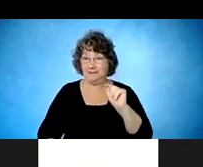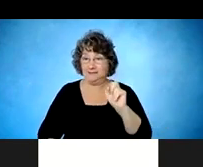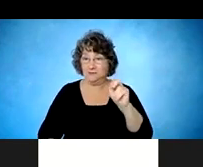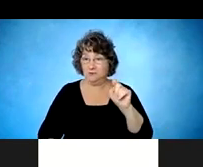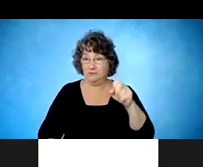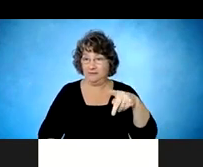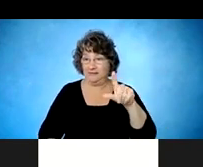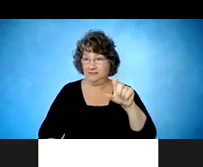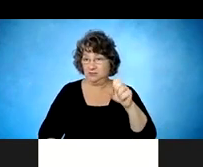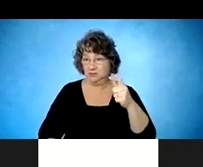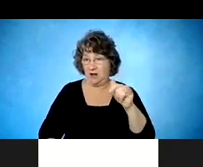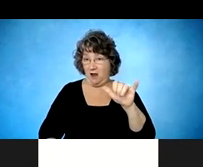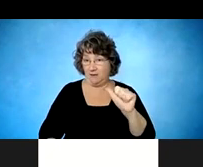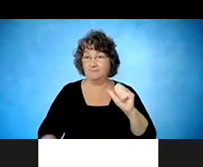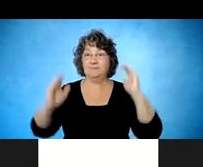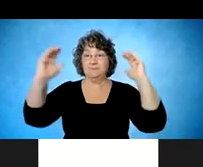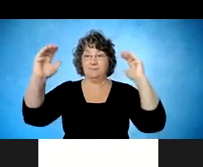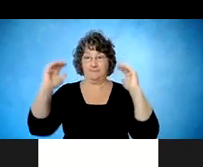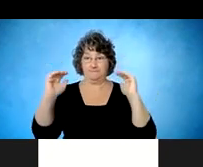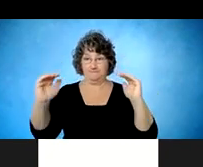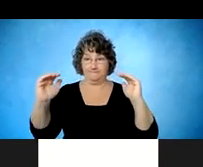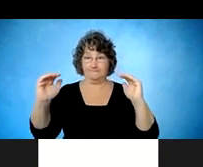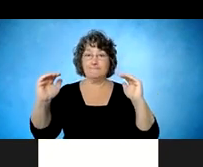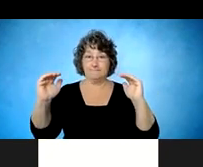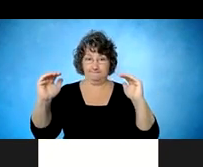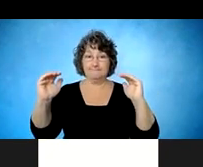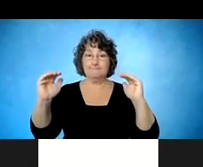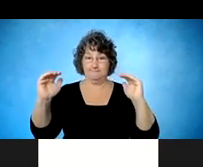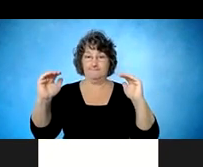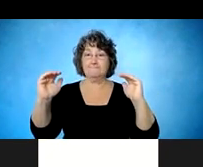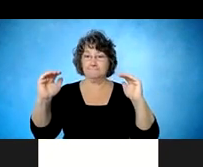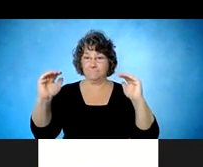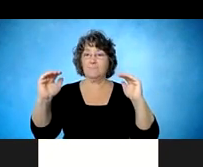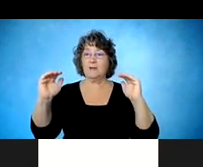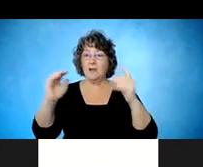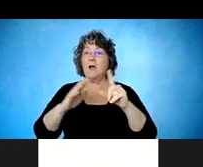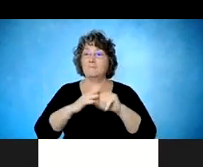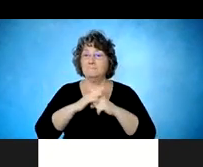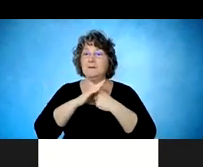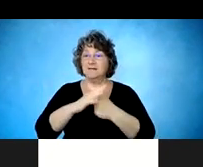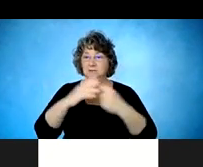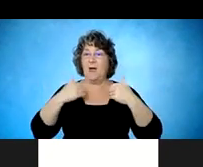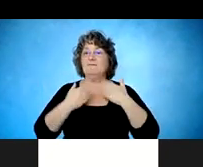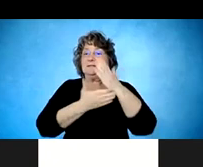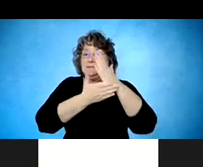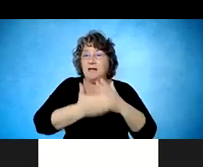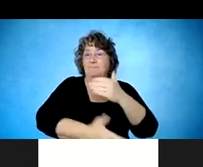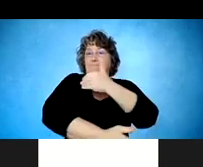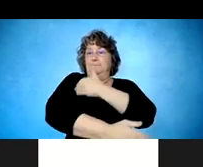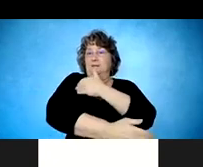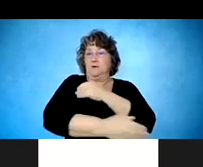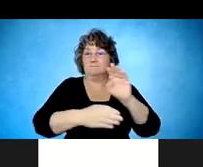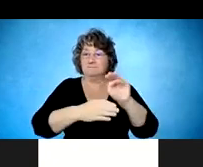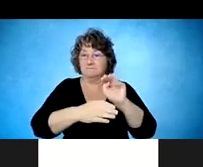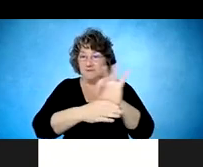lower, you start to regain, you gain some muscle function. So, you know, the first muscles that start